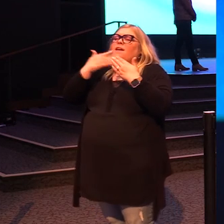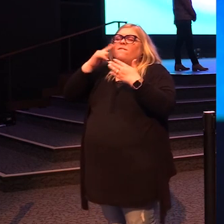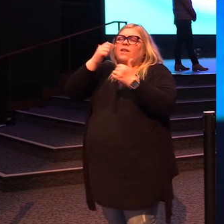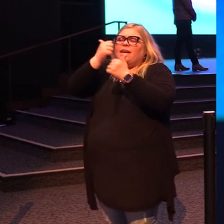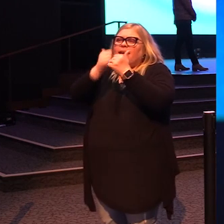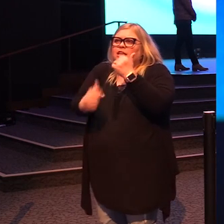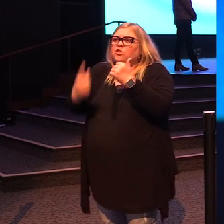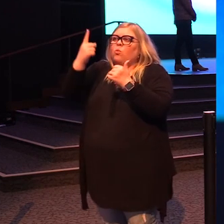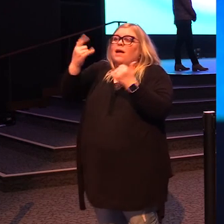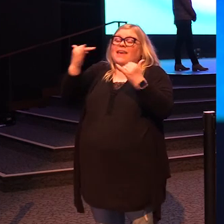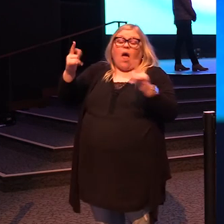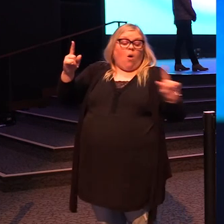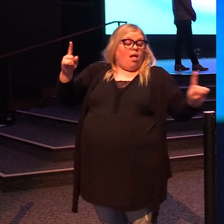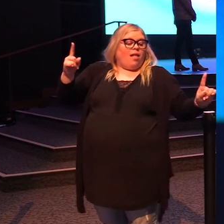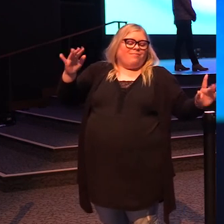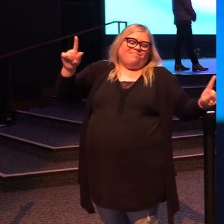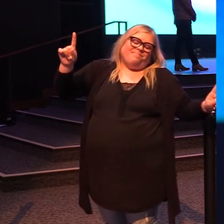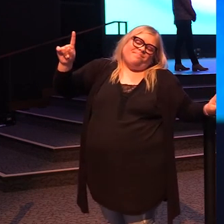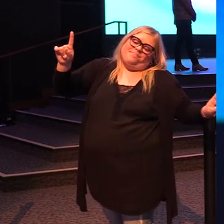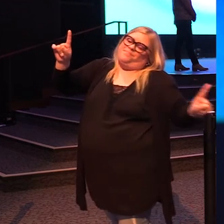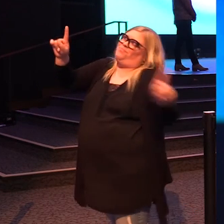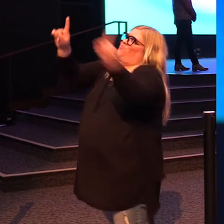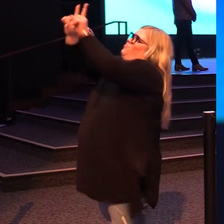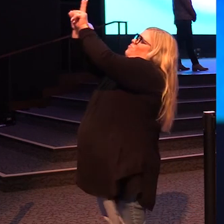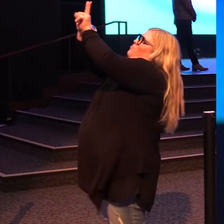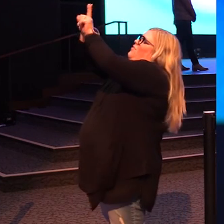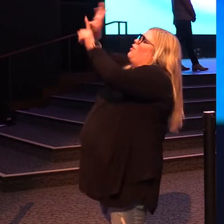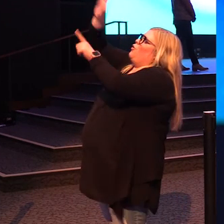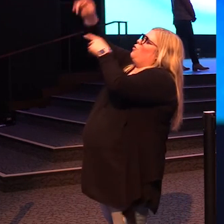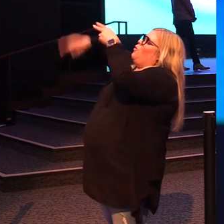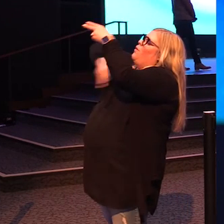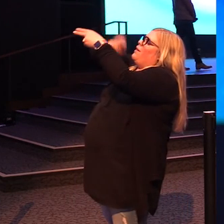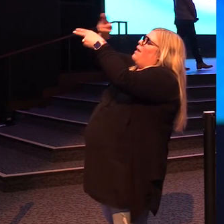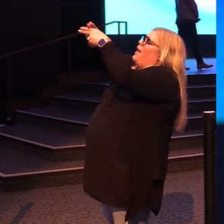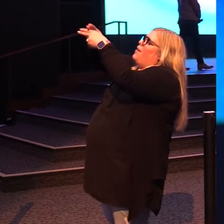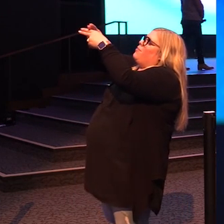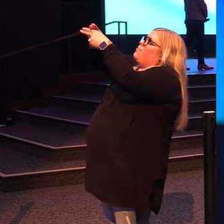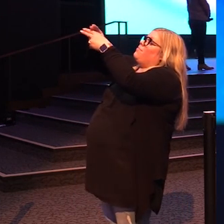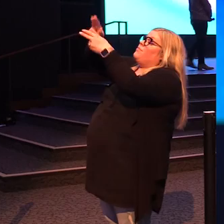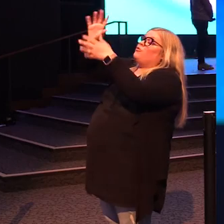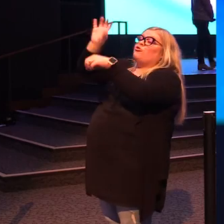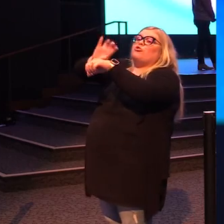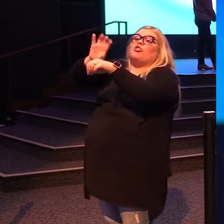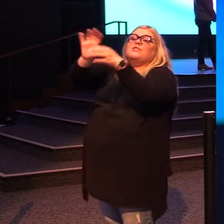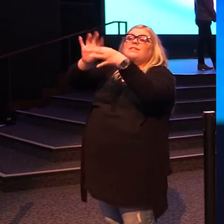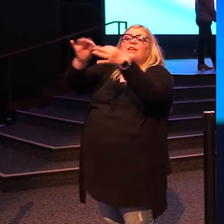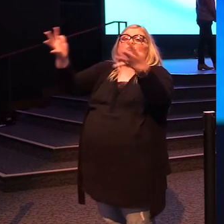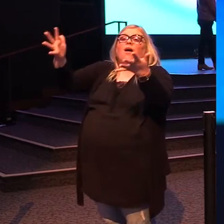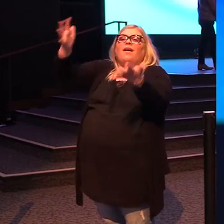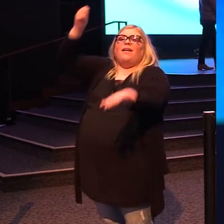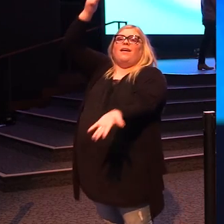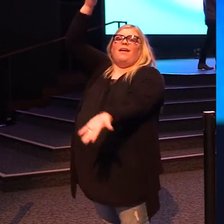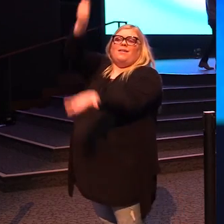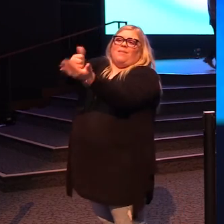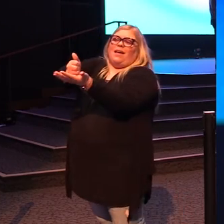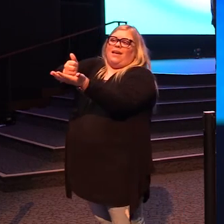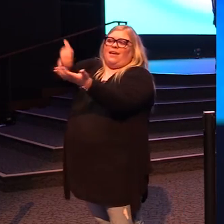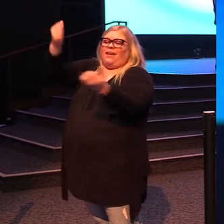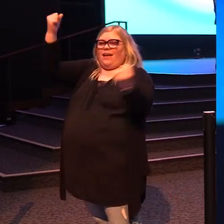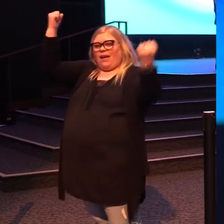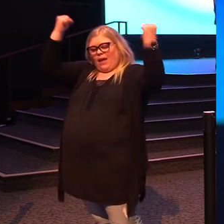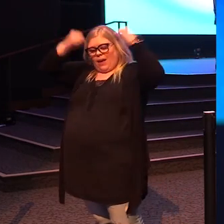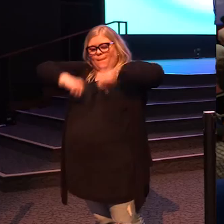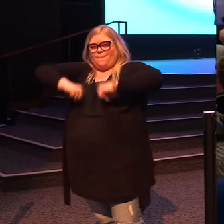that is coming home in your name. All the church said, amen and